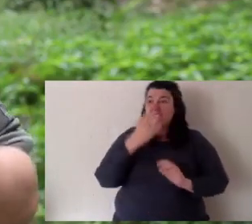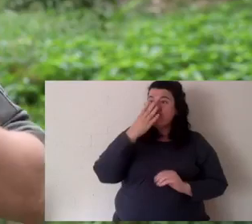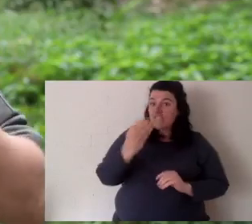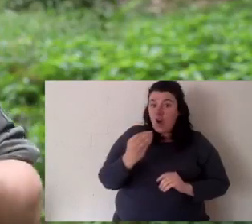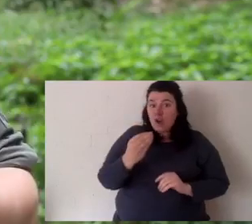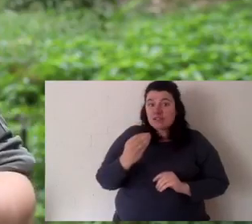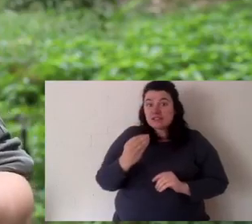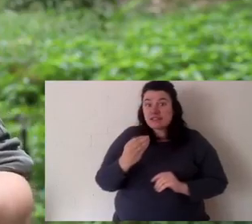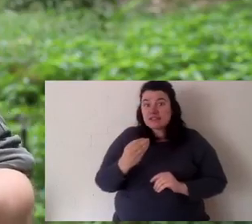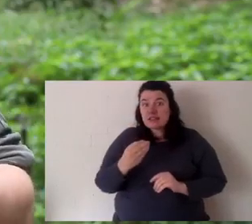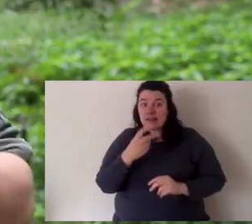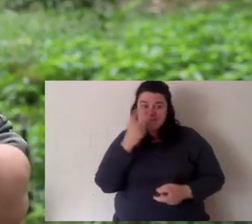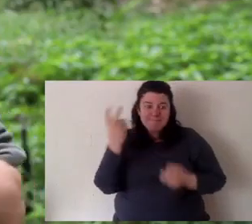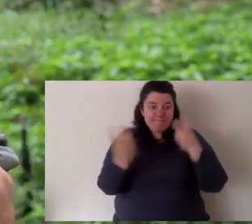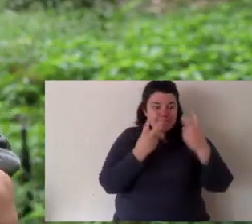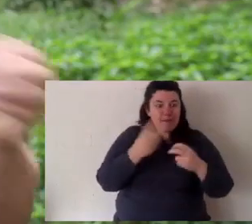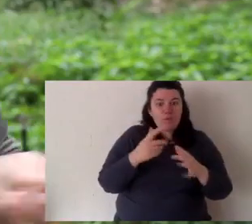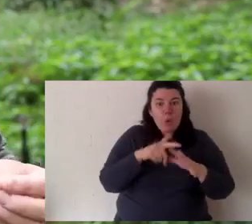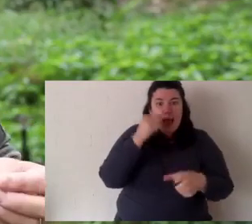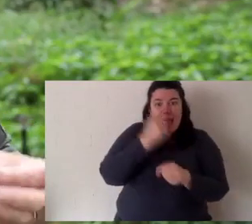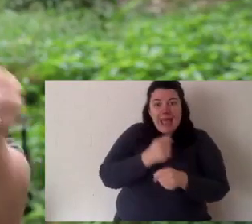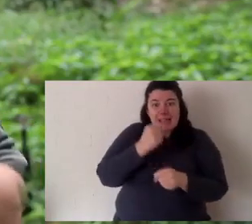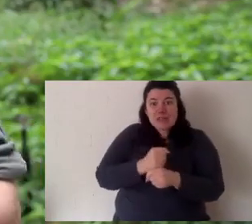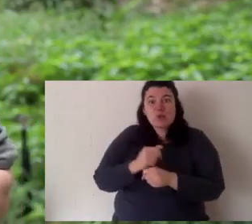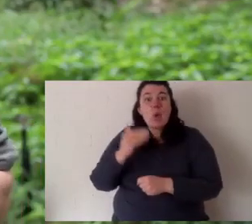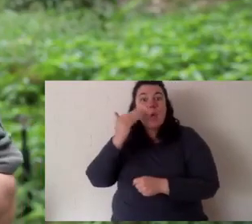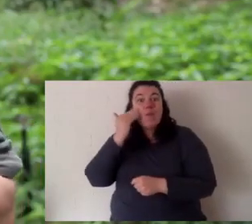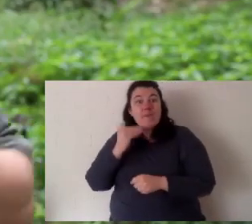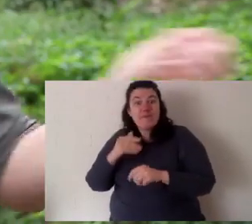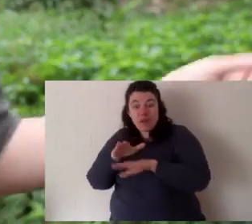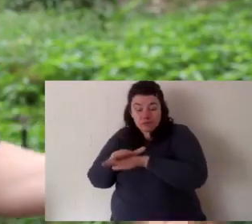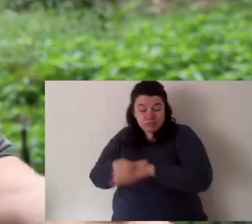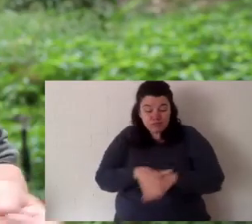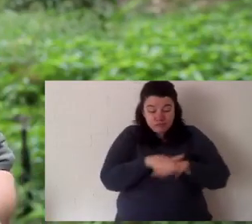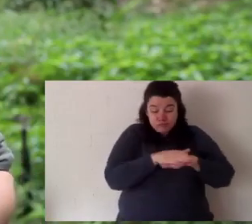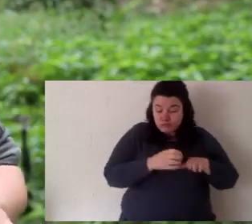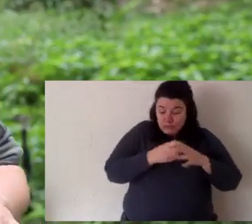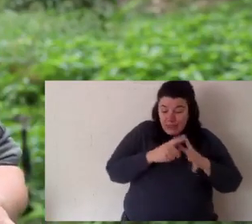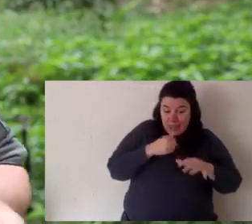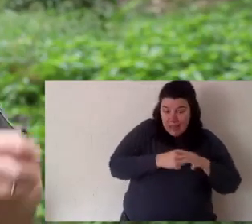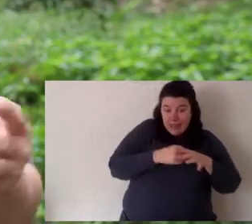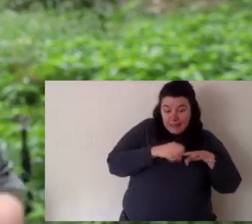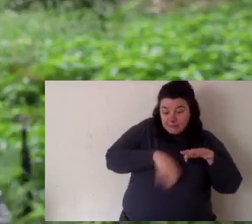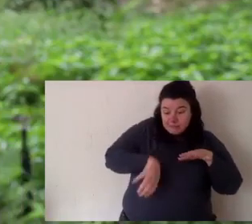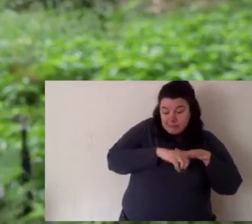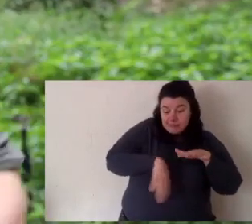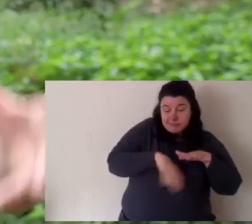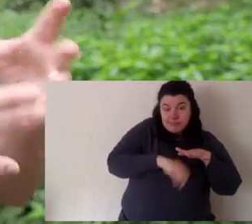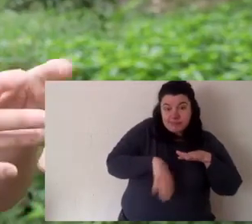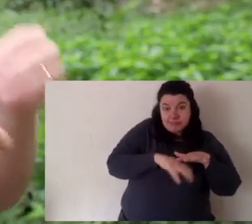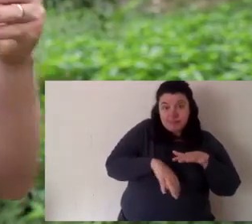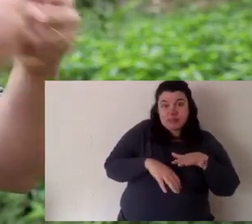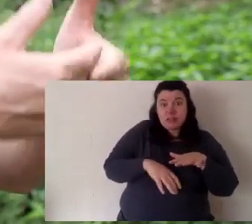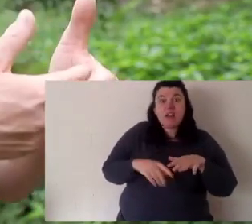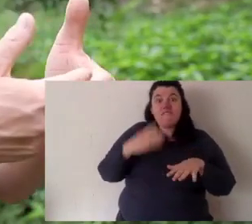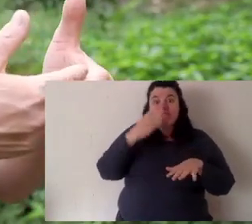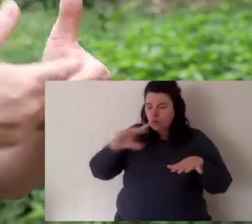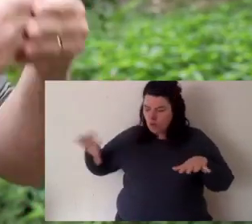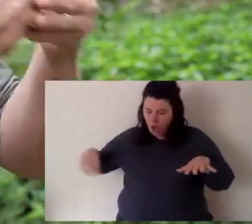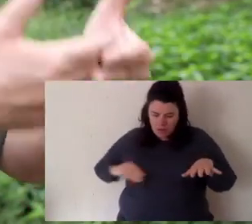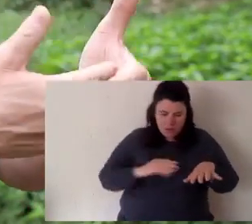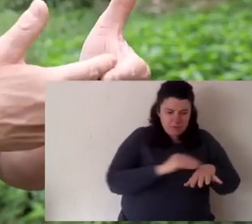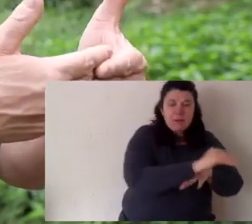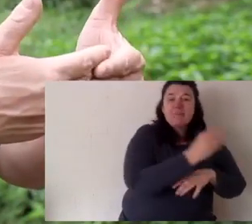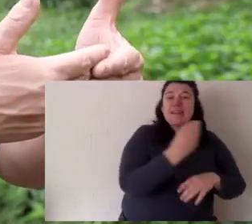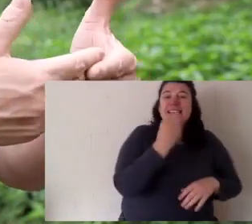with. They haven't evolved with it. So, what's happening is that foxes have turtle nesting season. So, all the females come up and lay their eggs